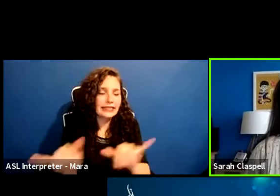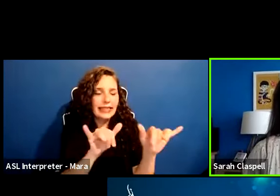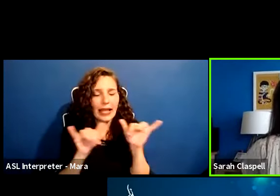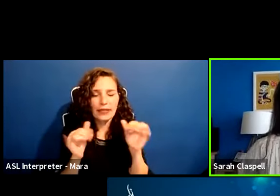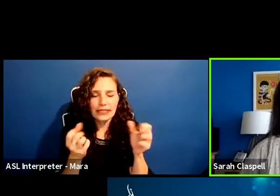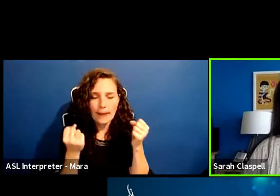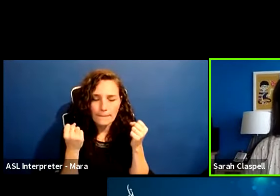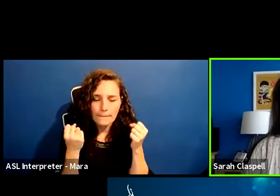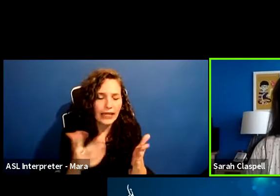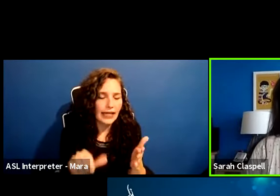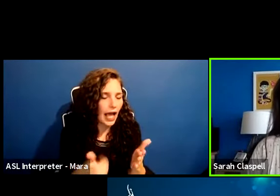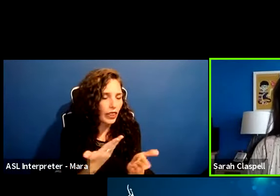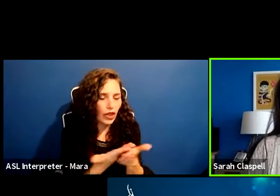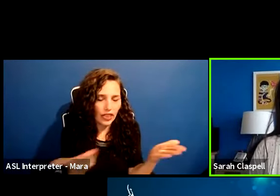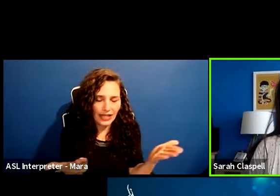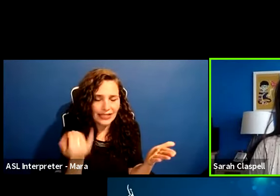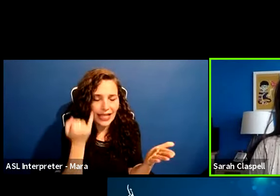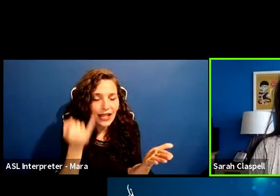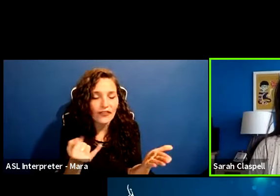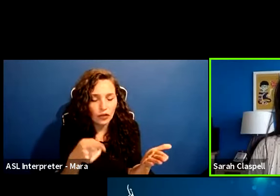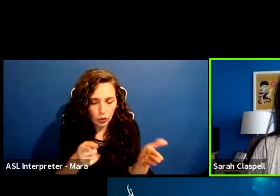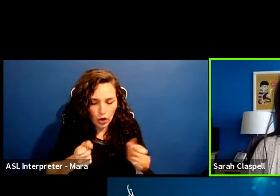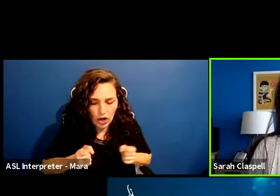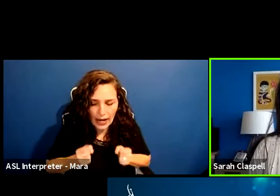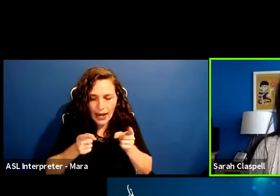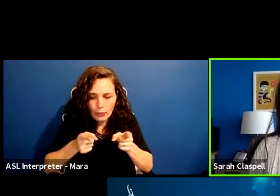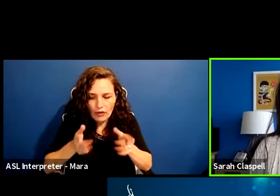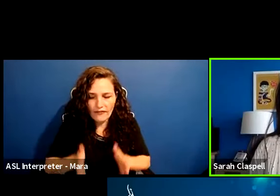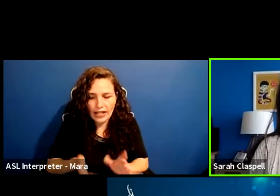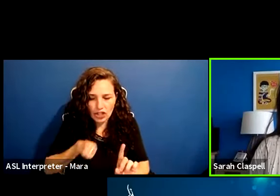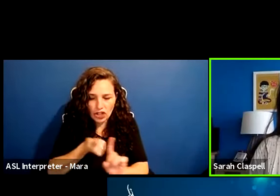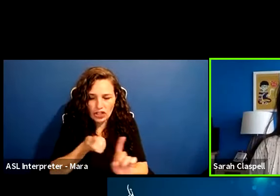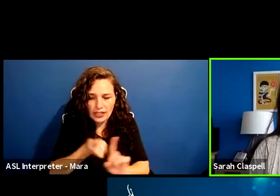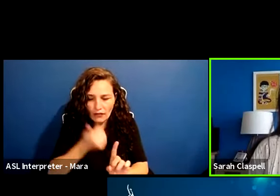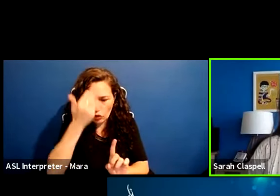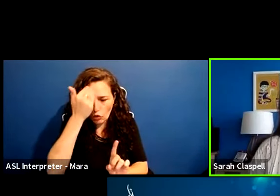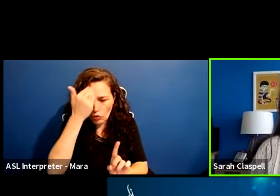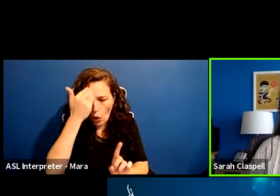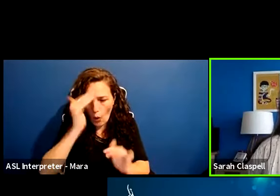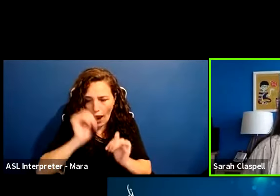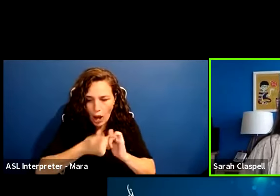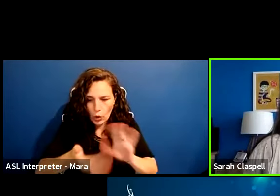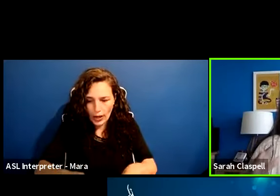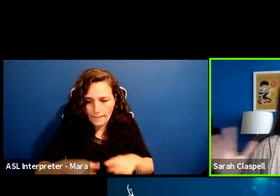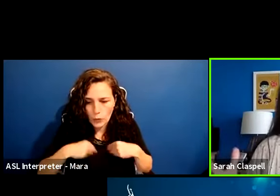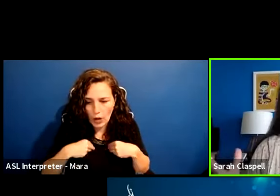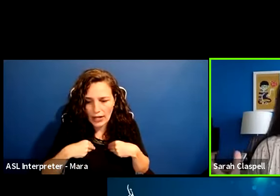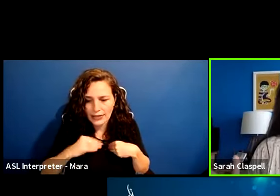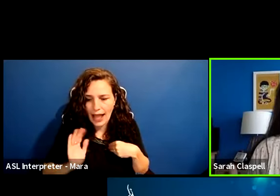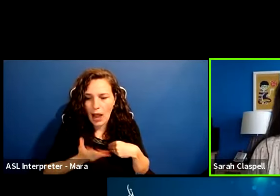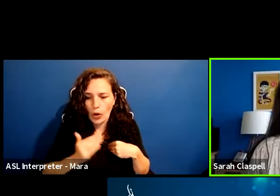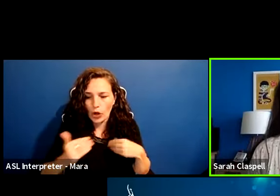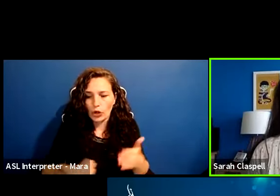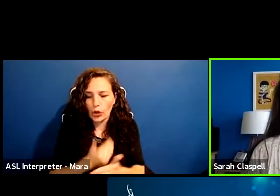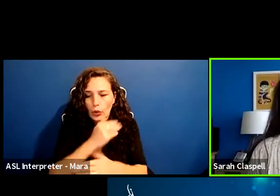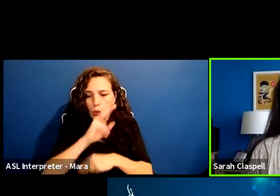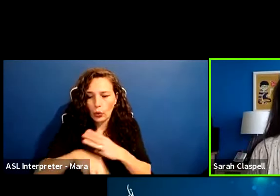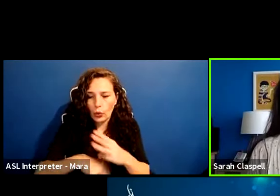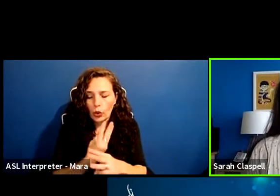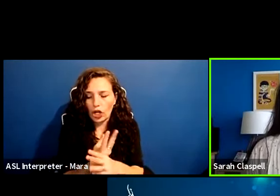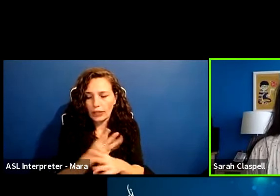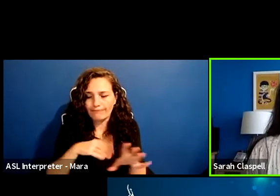improvisers, uh, know really well of, uh, just embrace, embrace our new world, um,